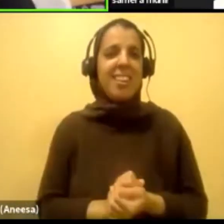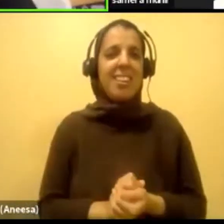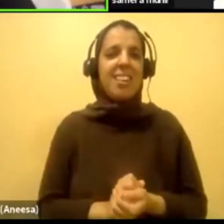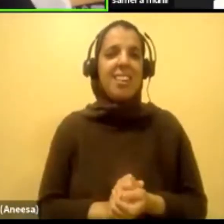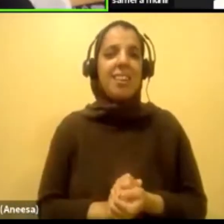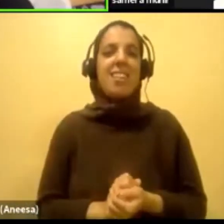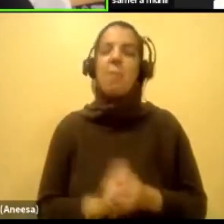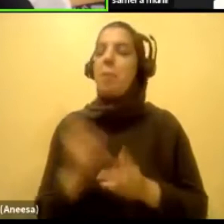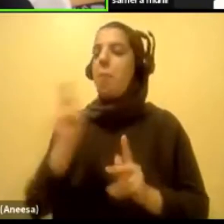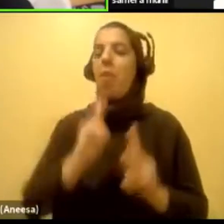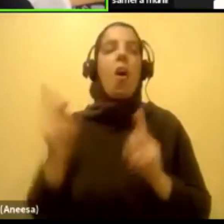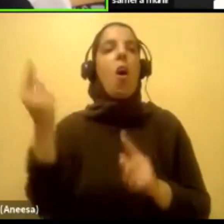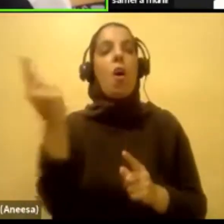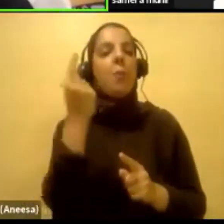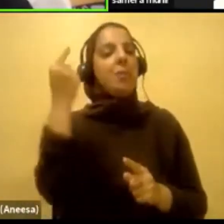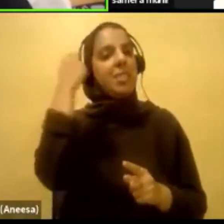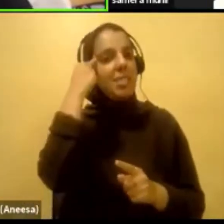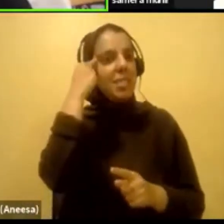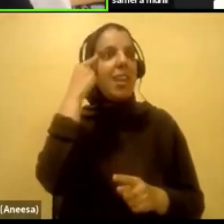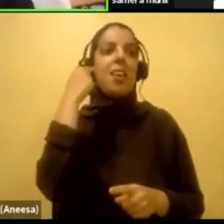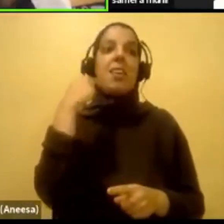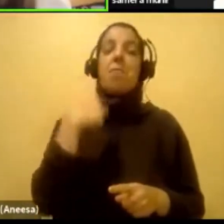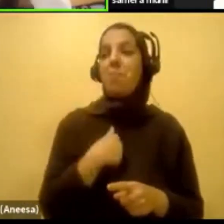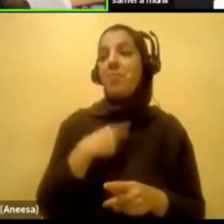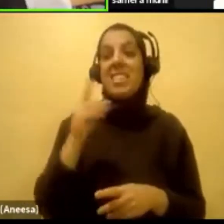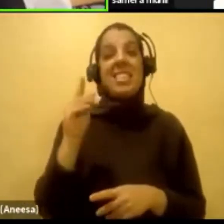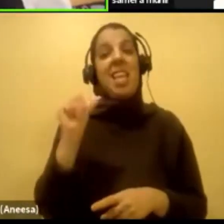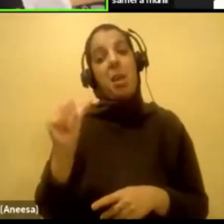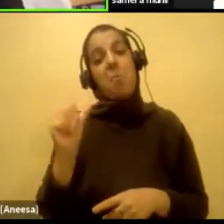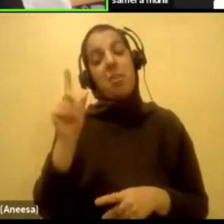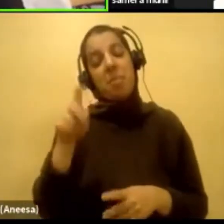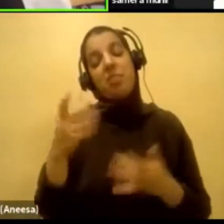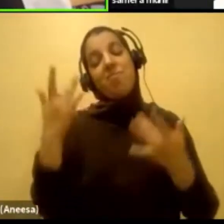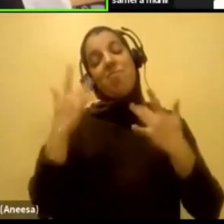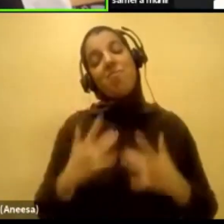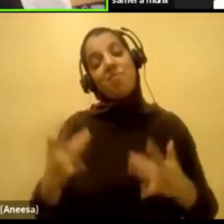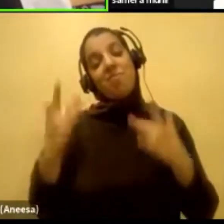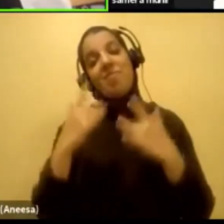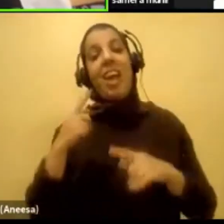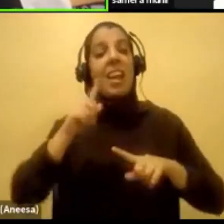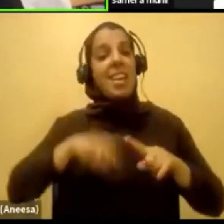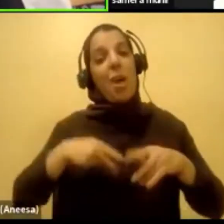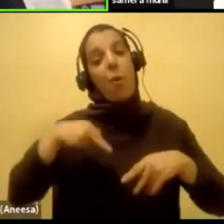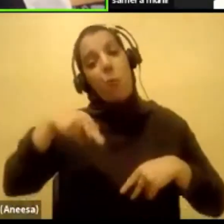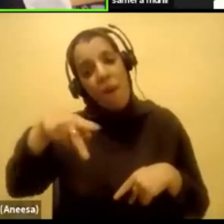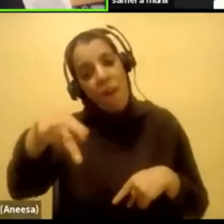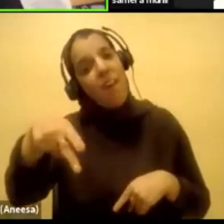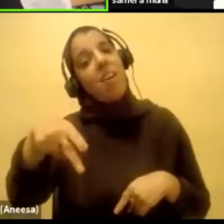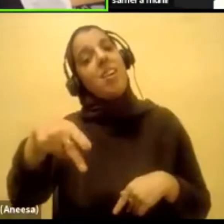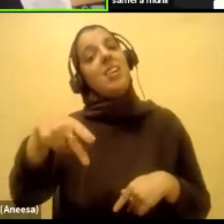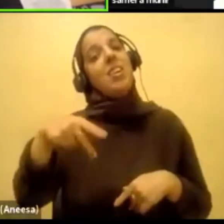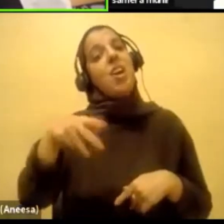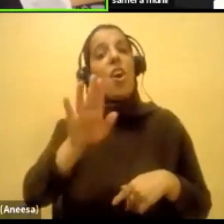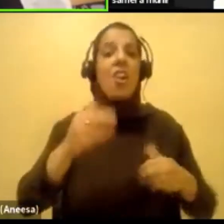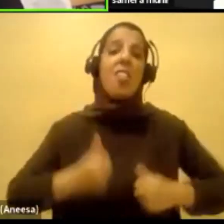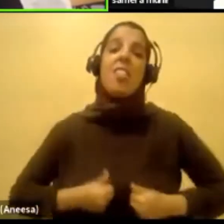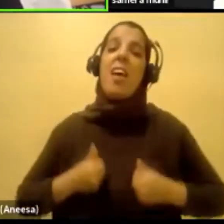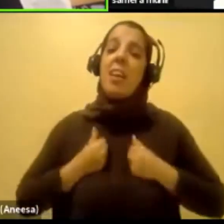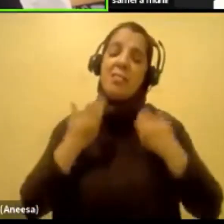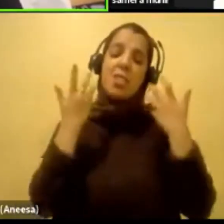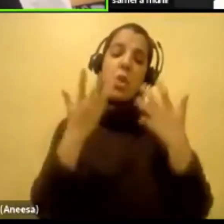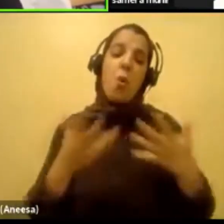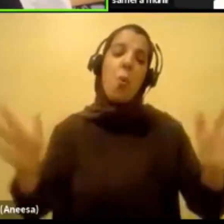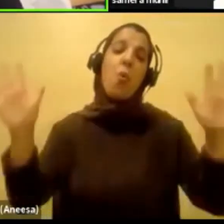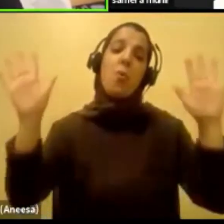disability. Maybe like that poor girl. Like, she can't walk. Like, she can't, her life is over.